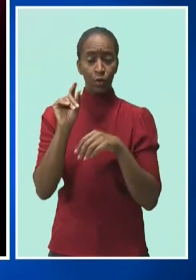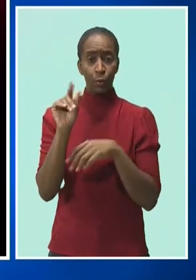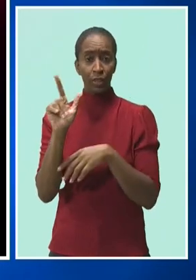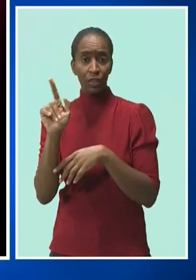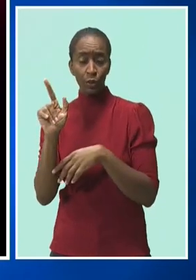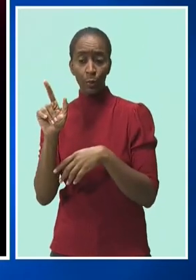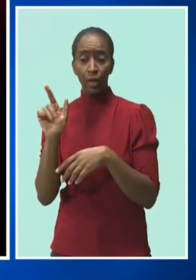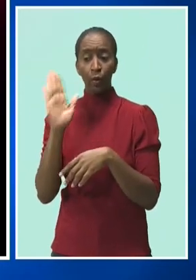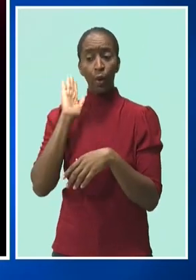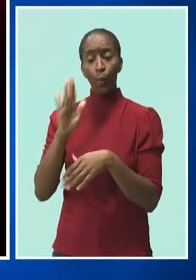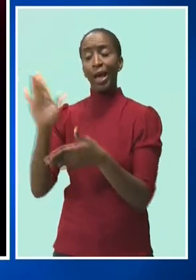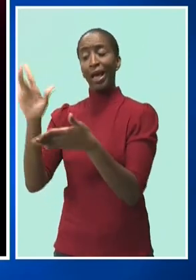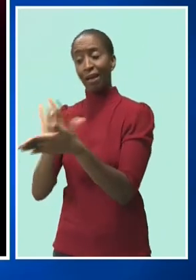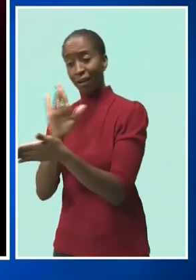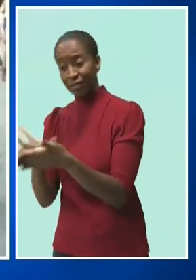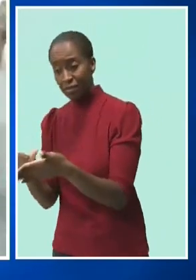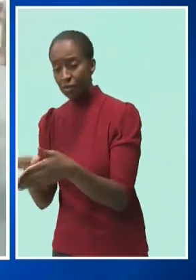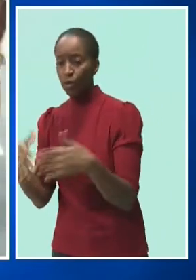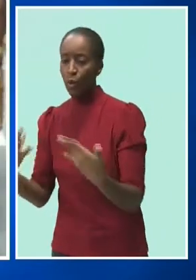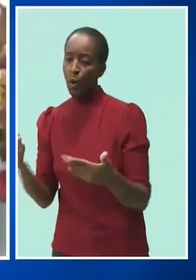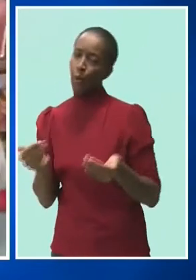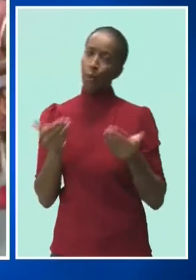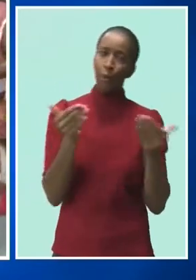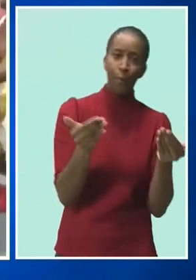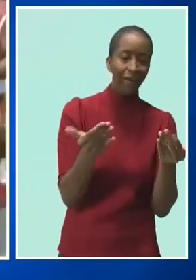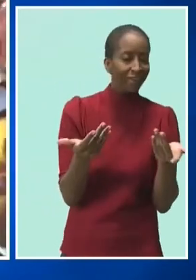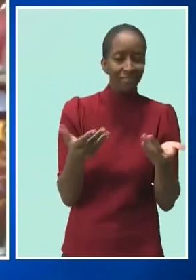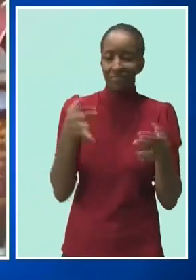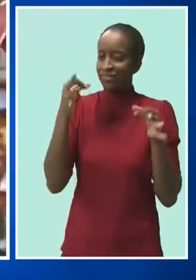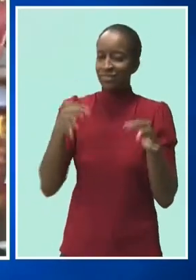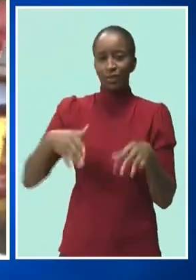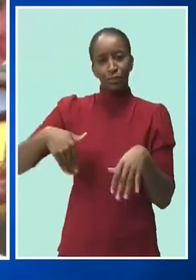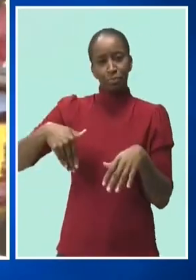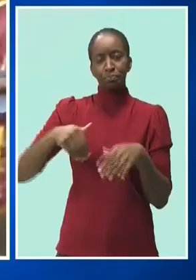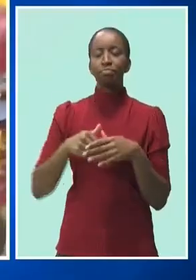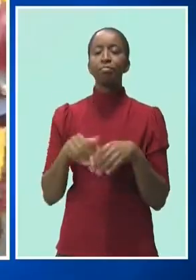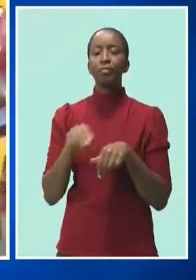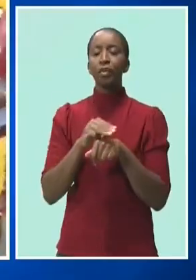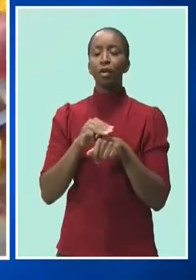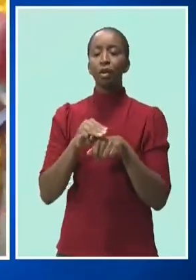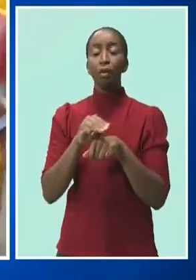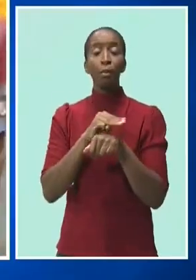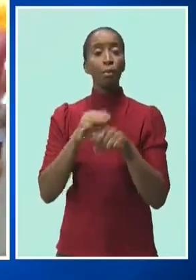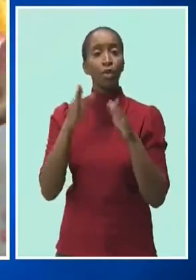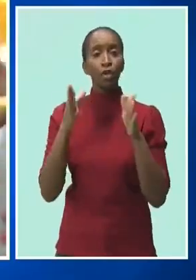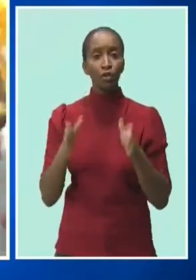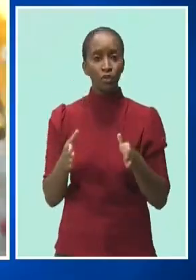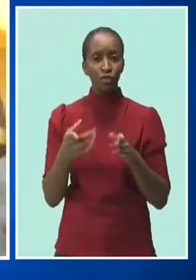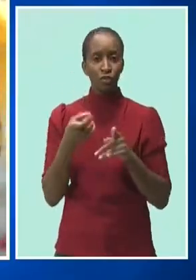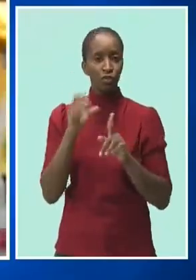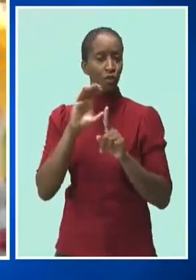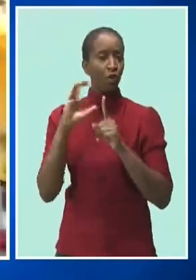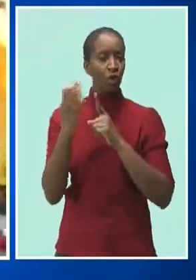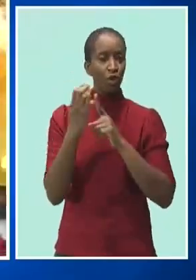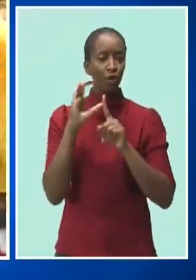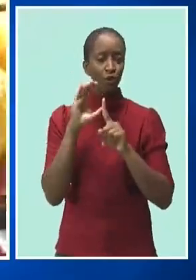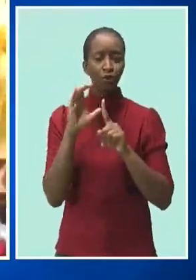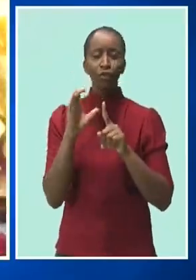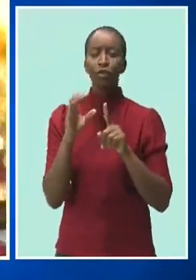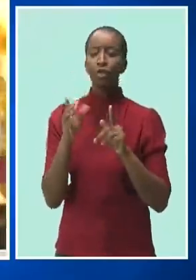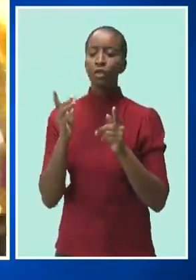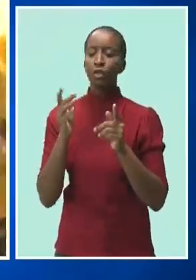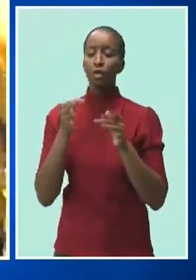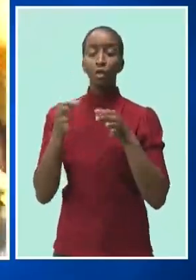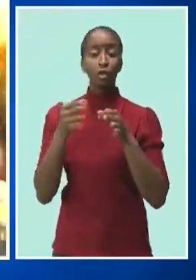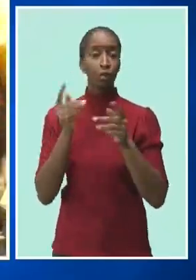but there's no intention to implement it. This from Minister of Culture, Dr. Nian Gantz-Bidawley, who said Trinidad and Tobago's decision to host